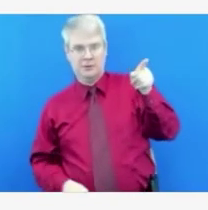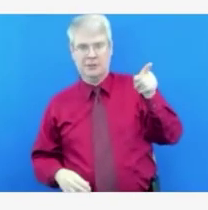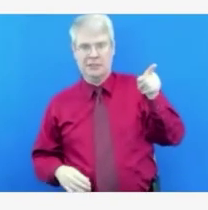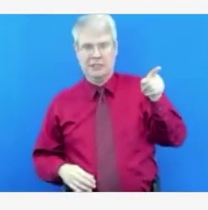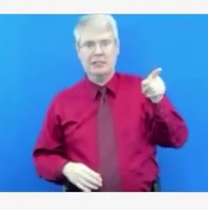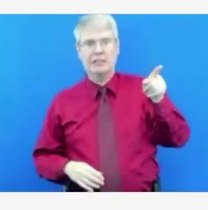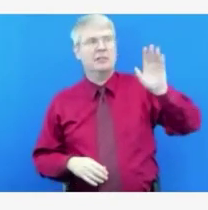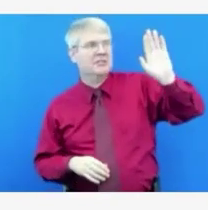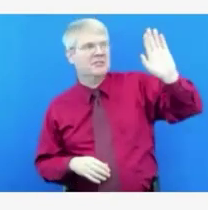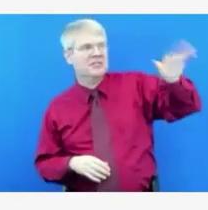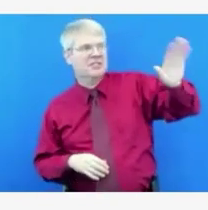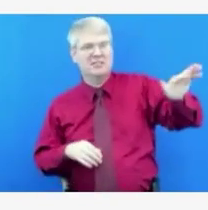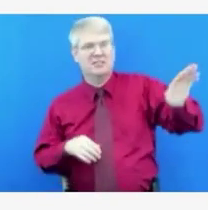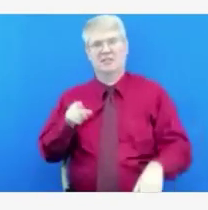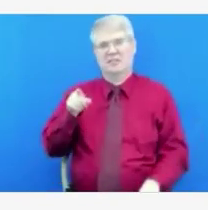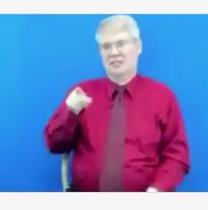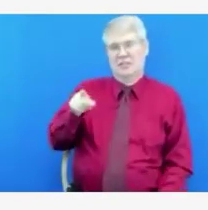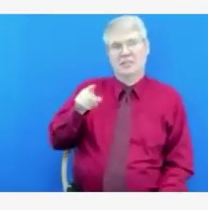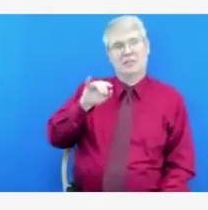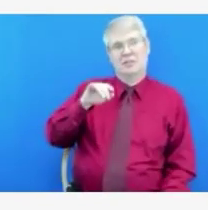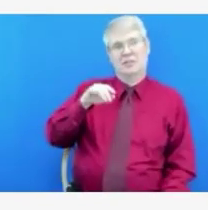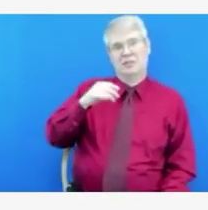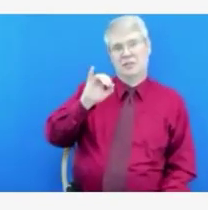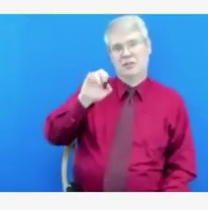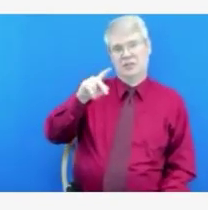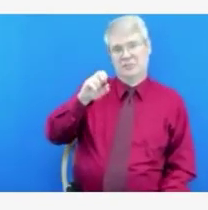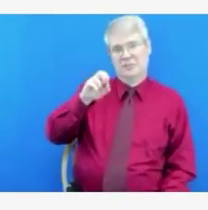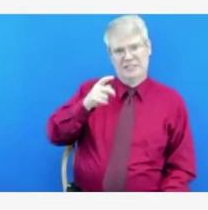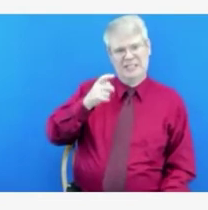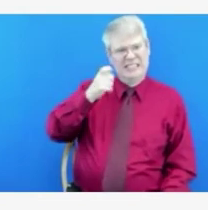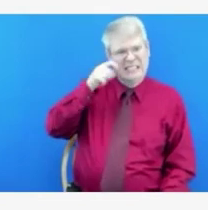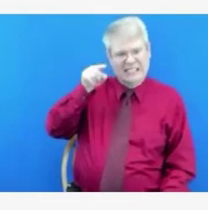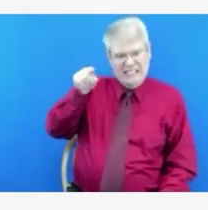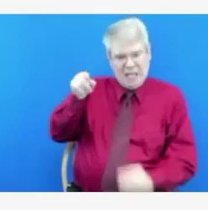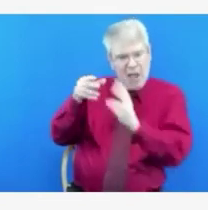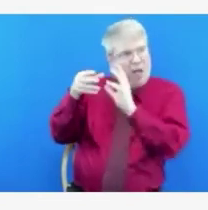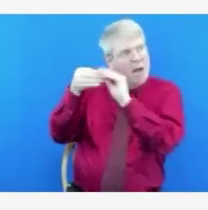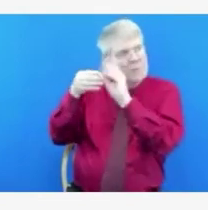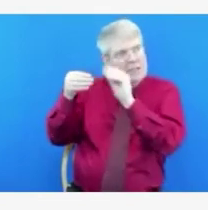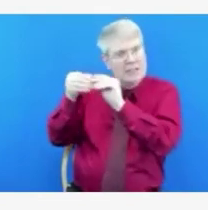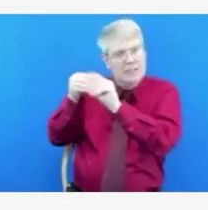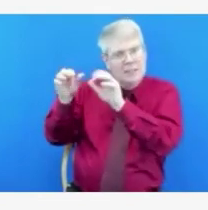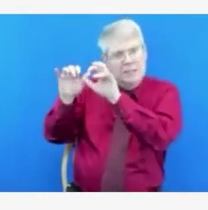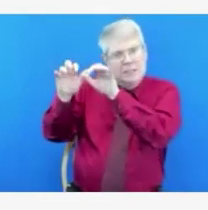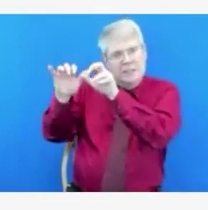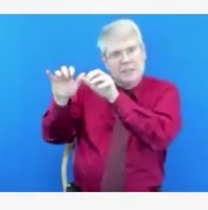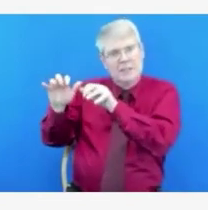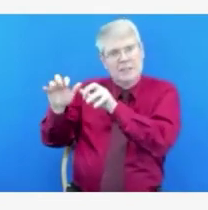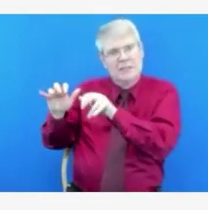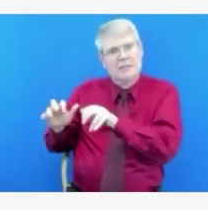there that will outline some of the additional help for children's mental well-being.